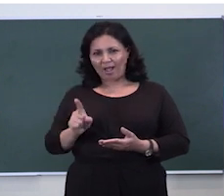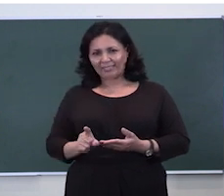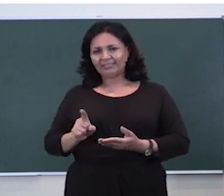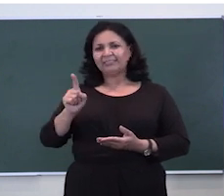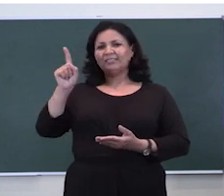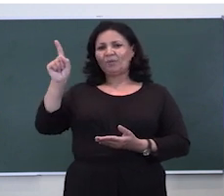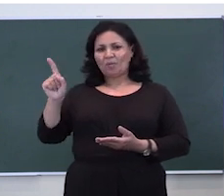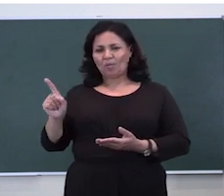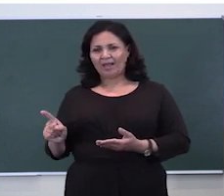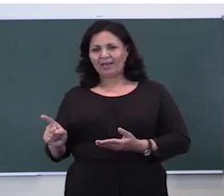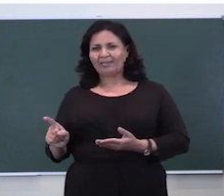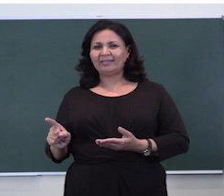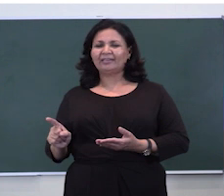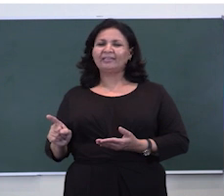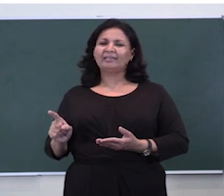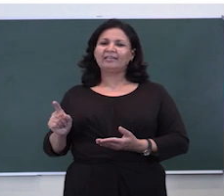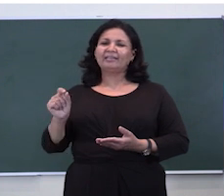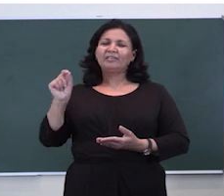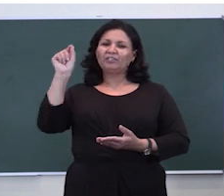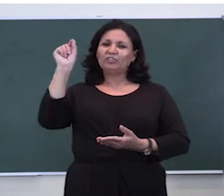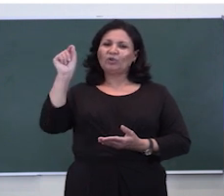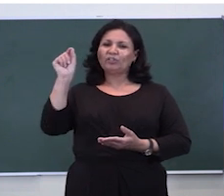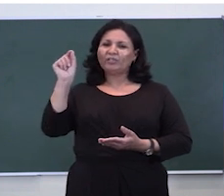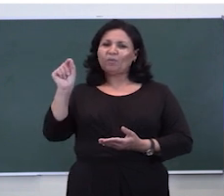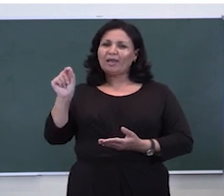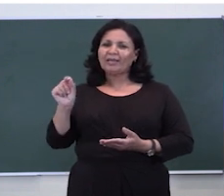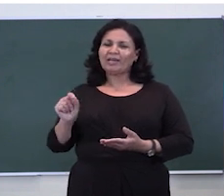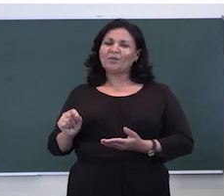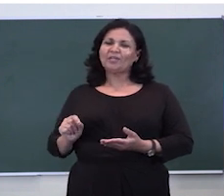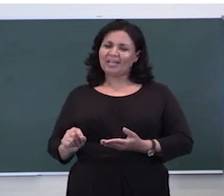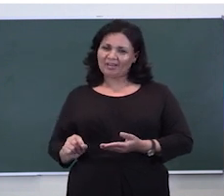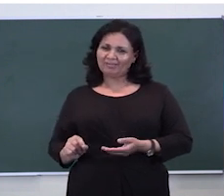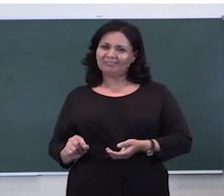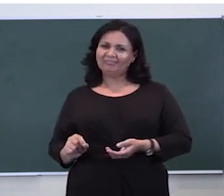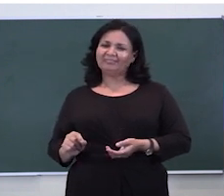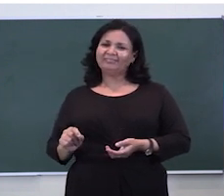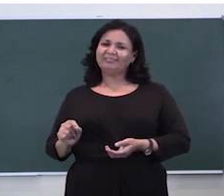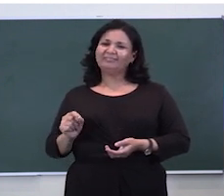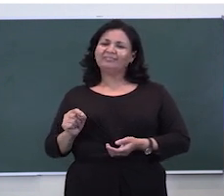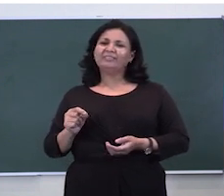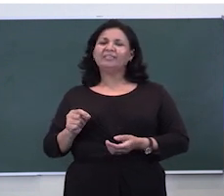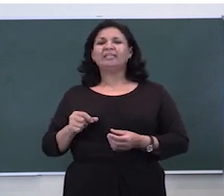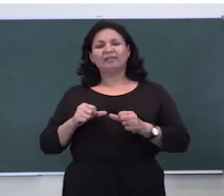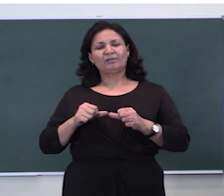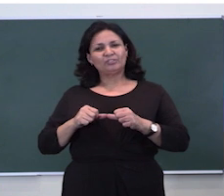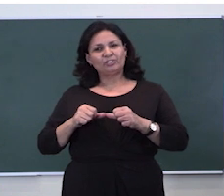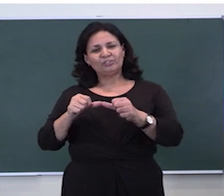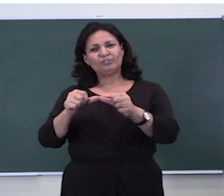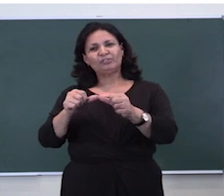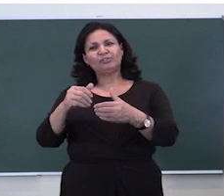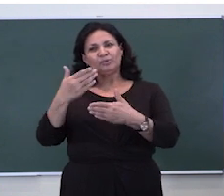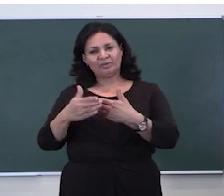going down and then we have a dotted one going down. I want you to please complete that